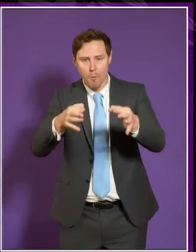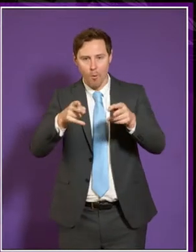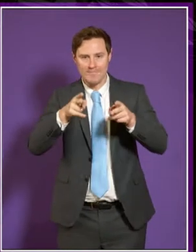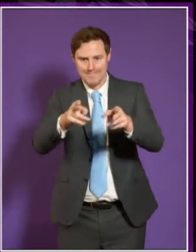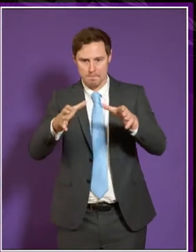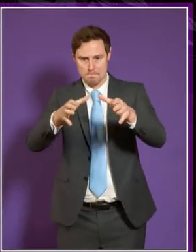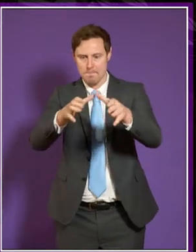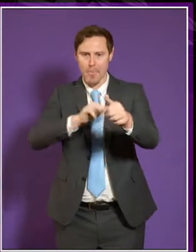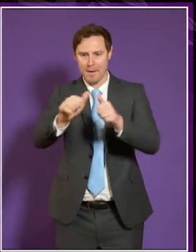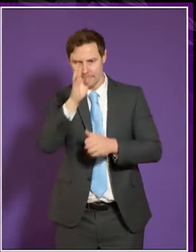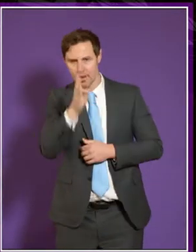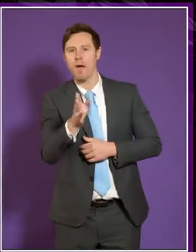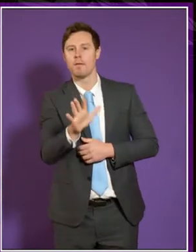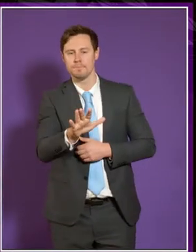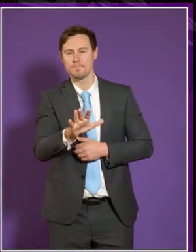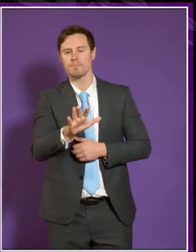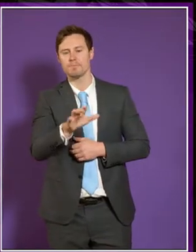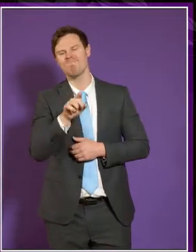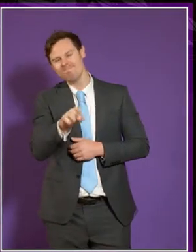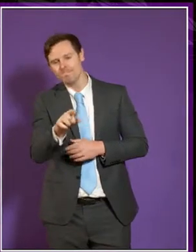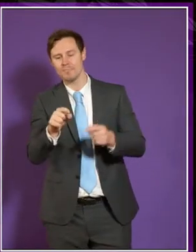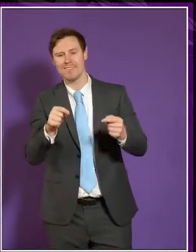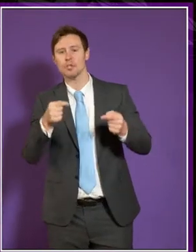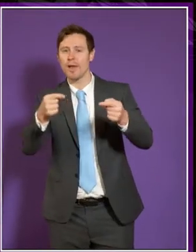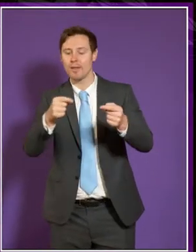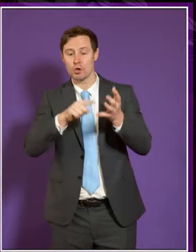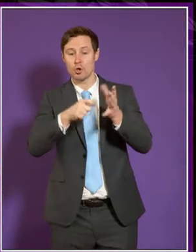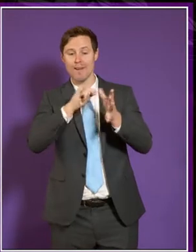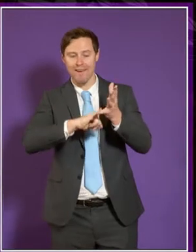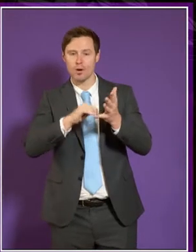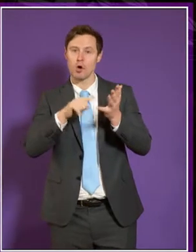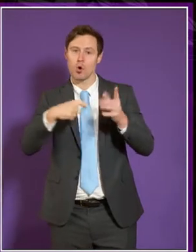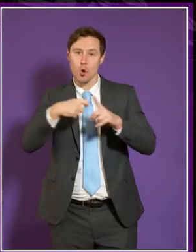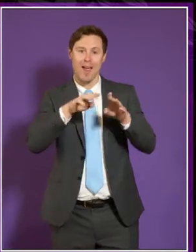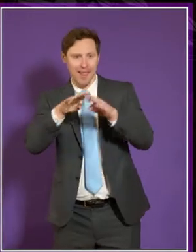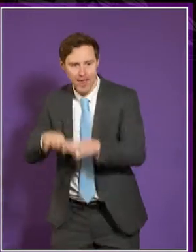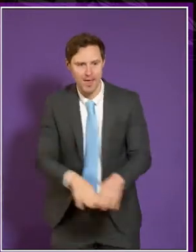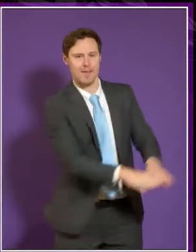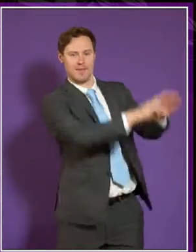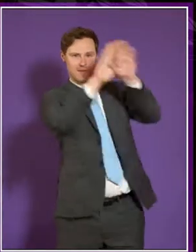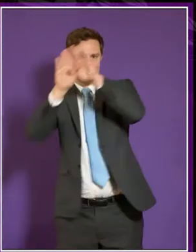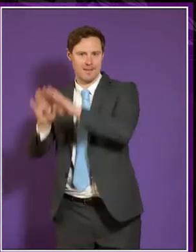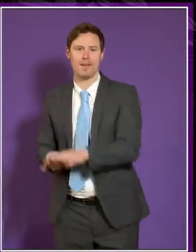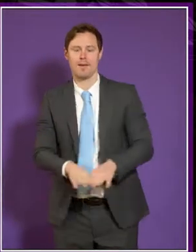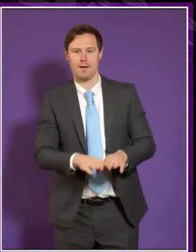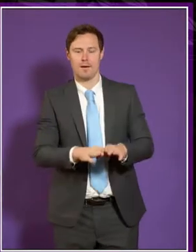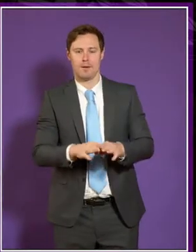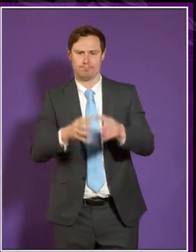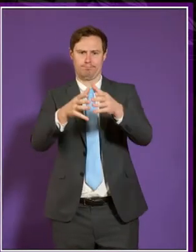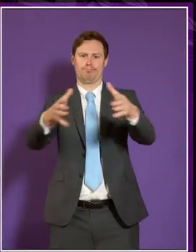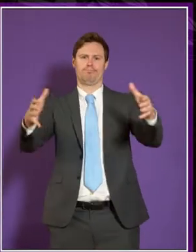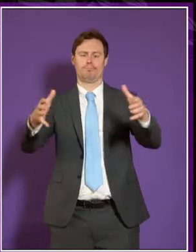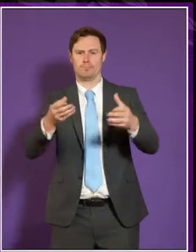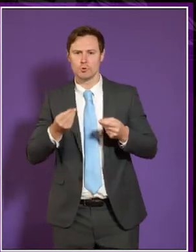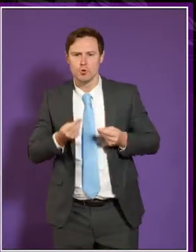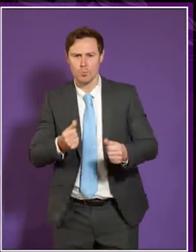The challenge with that, though, is that that's a UK-wide, very big, slick system